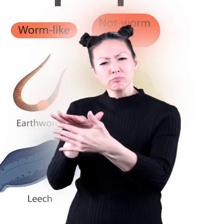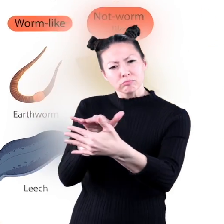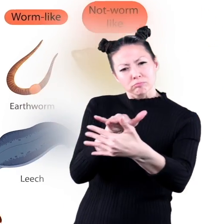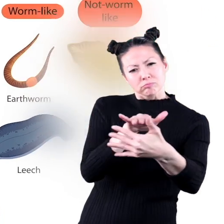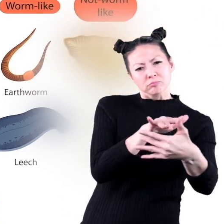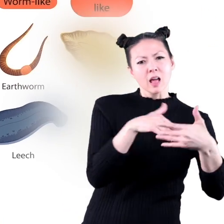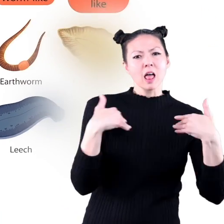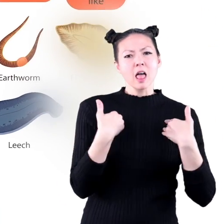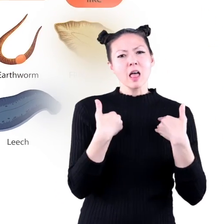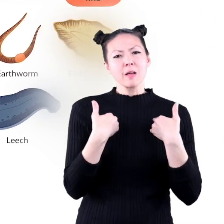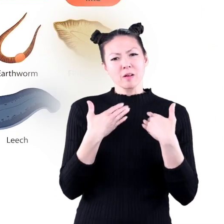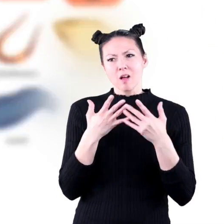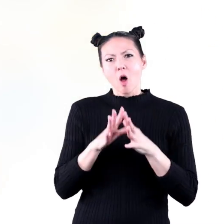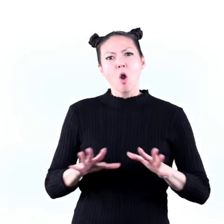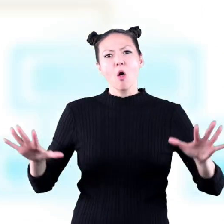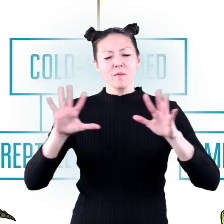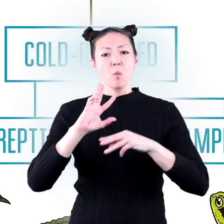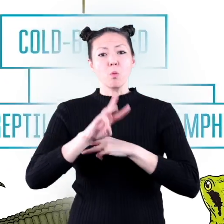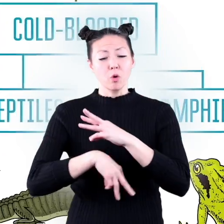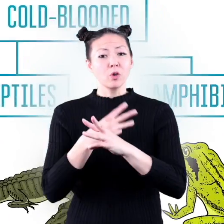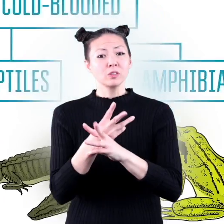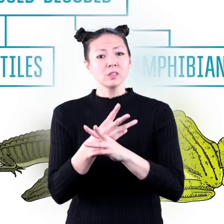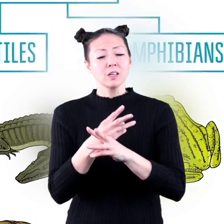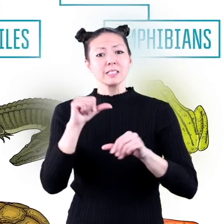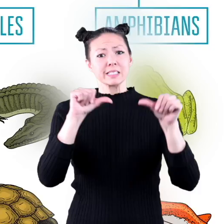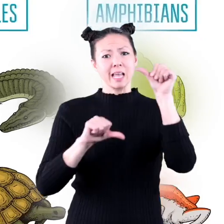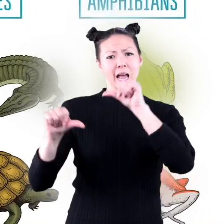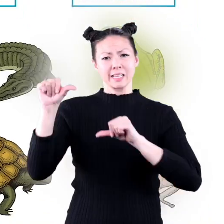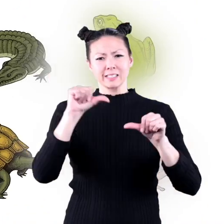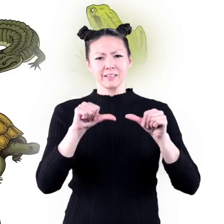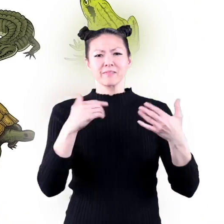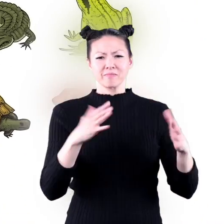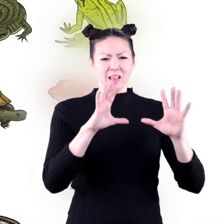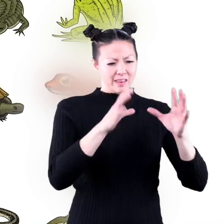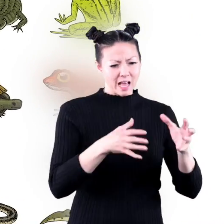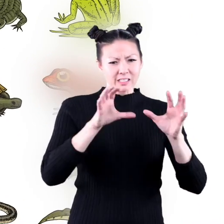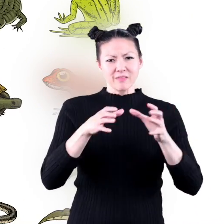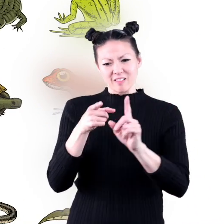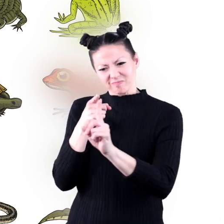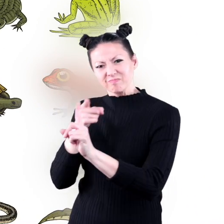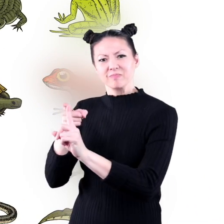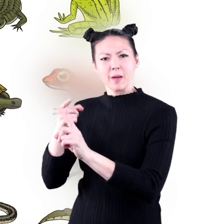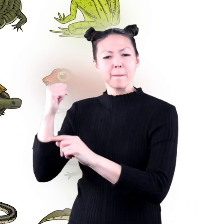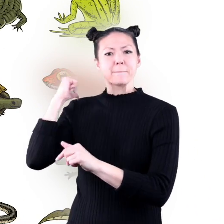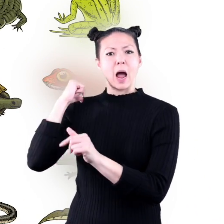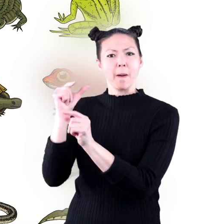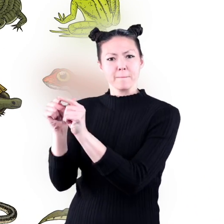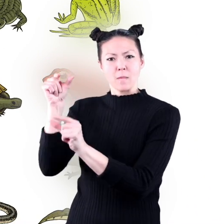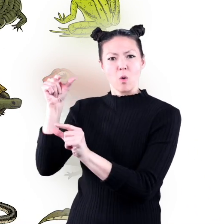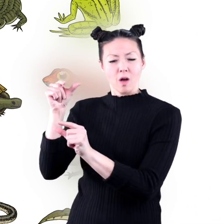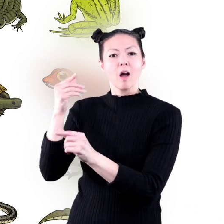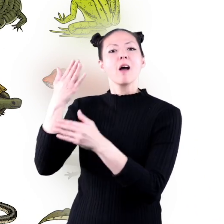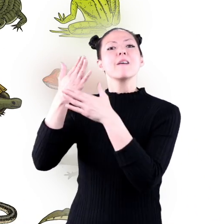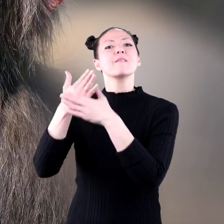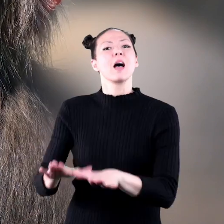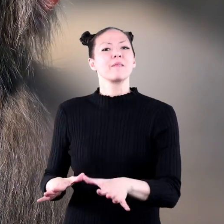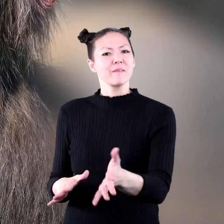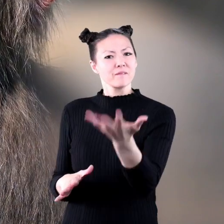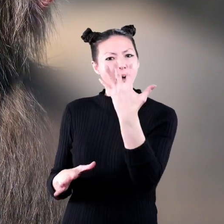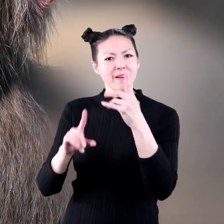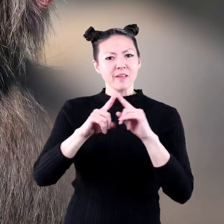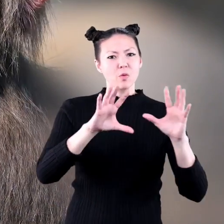study animals throughout the world scientists have classified all vertebrates into five different groups